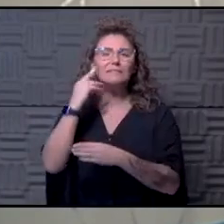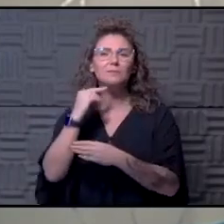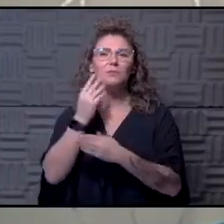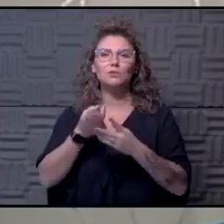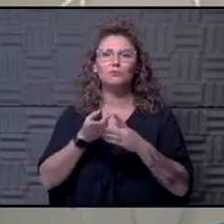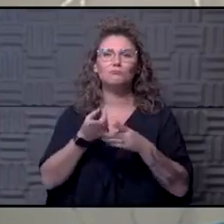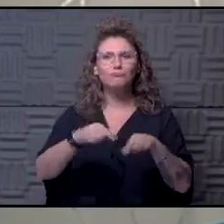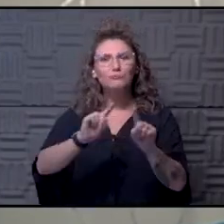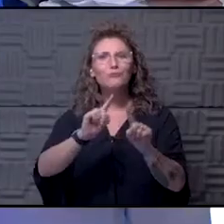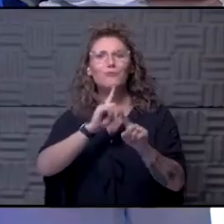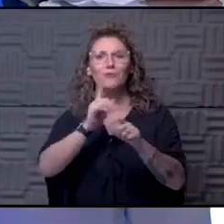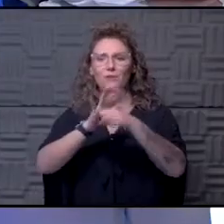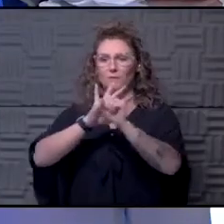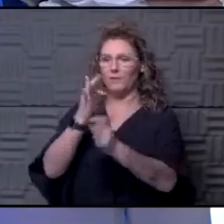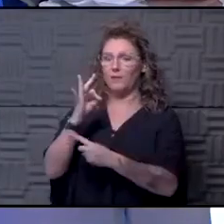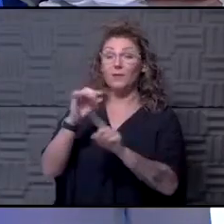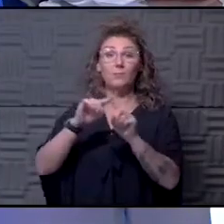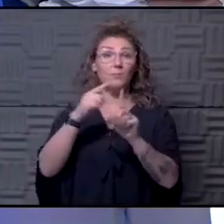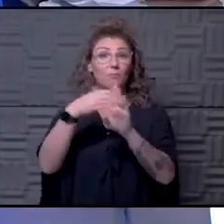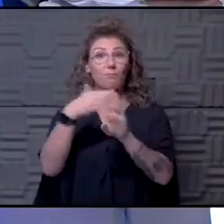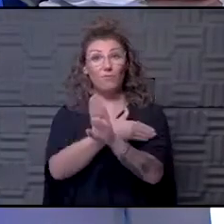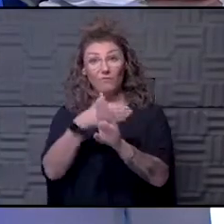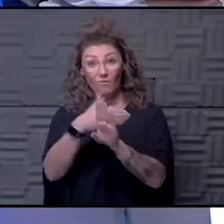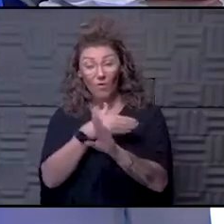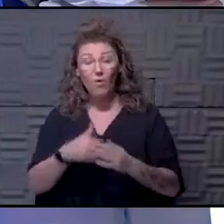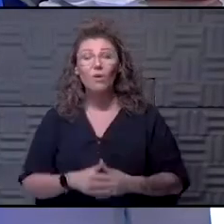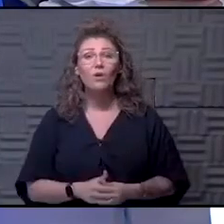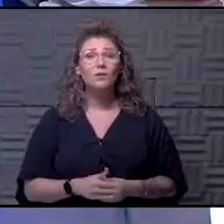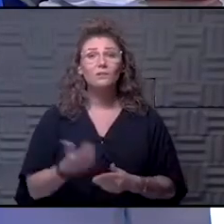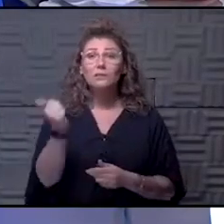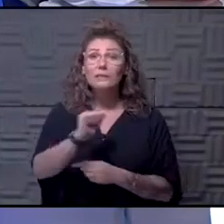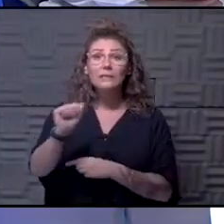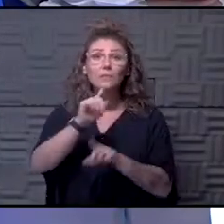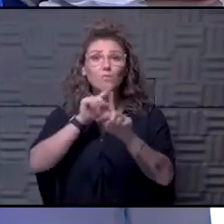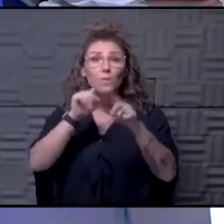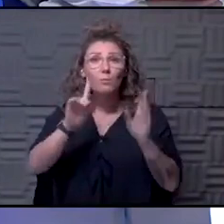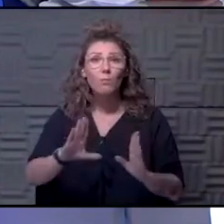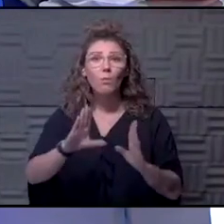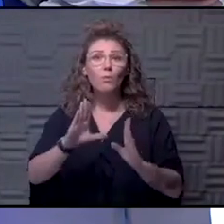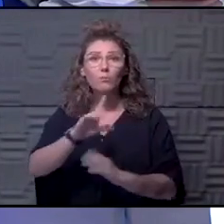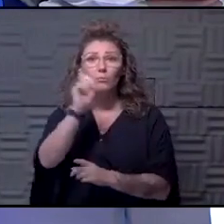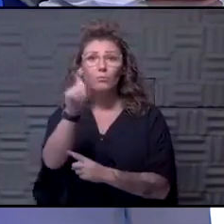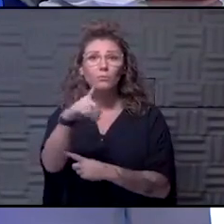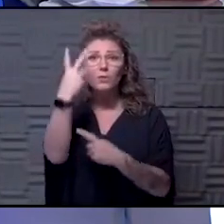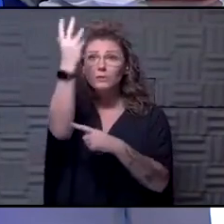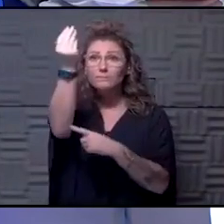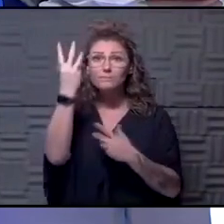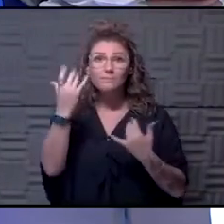COVID-19. But before we go to that, let's see if there are any reporter questions out there today.